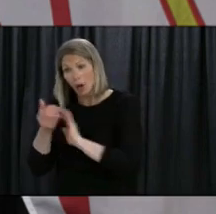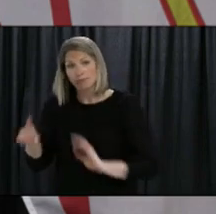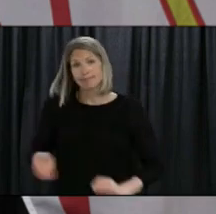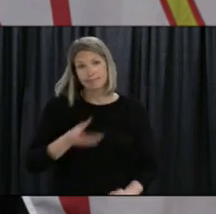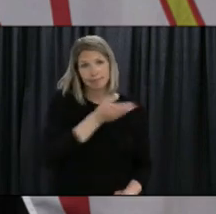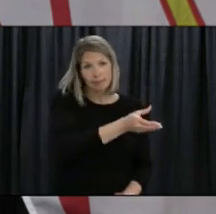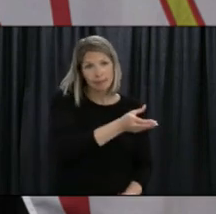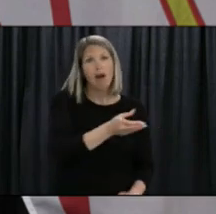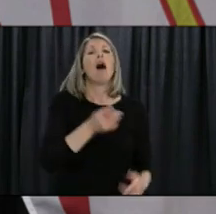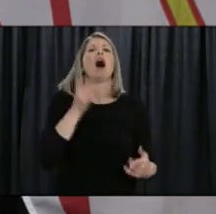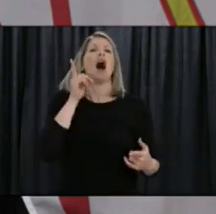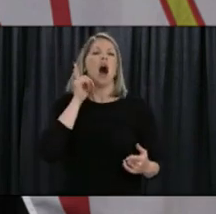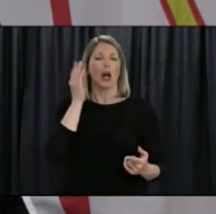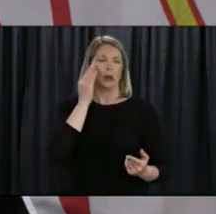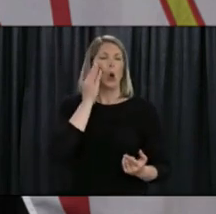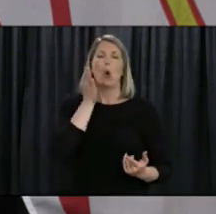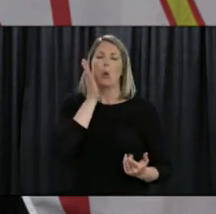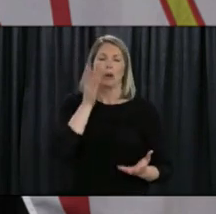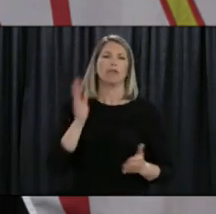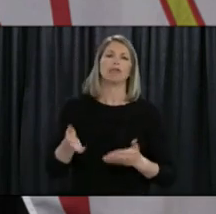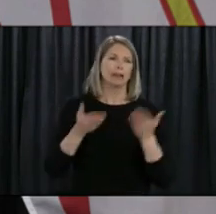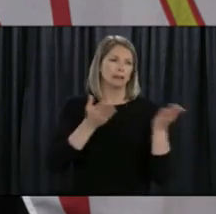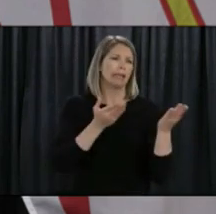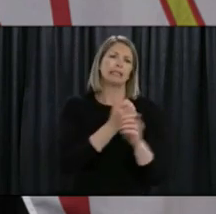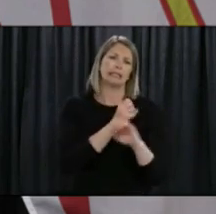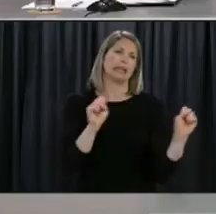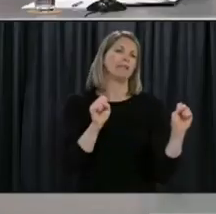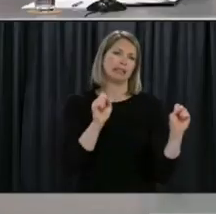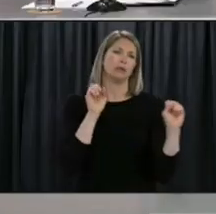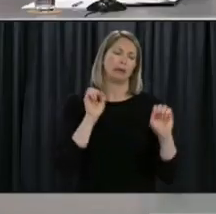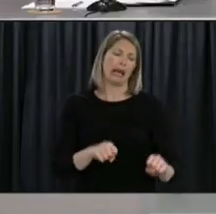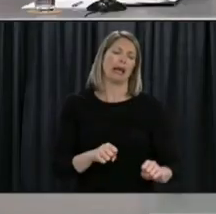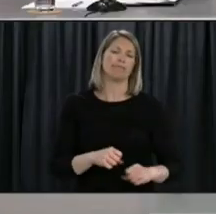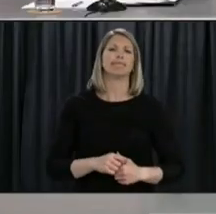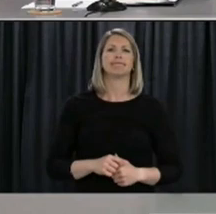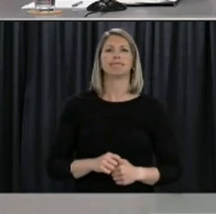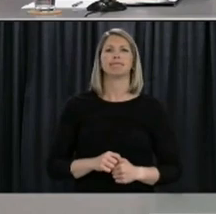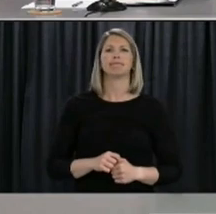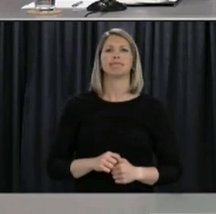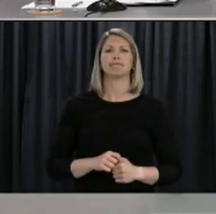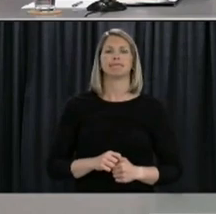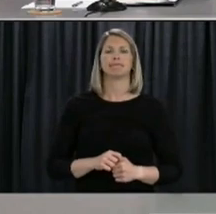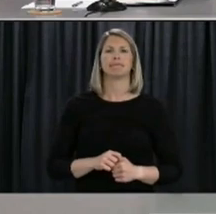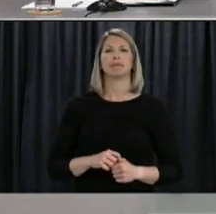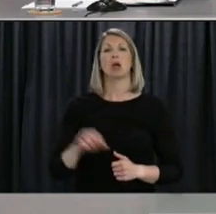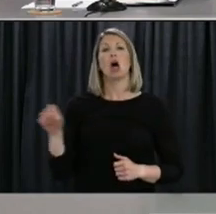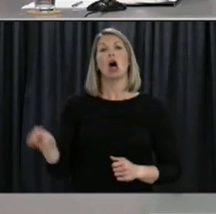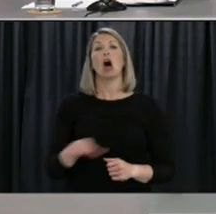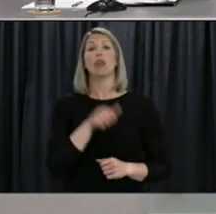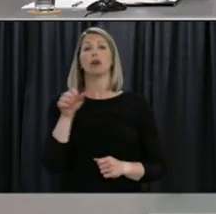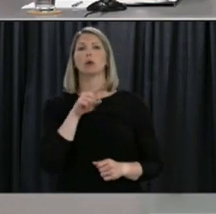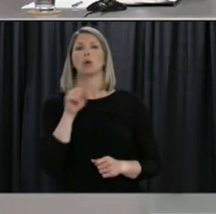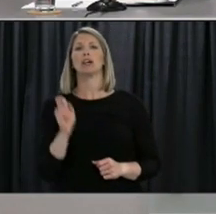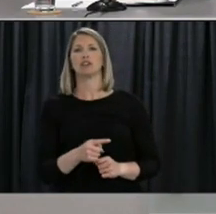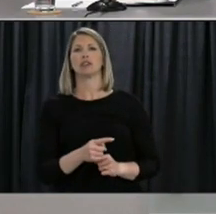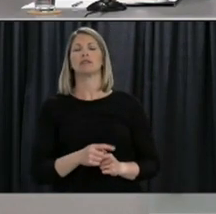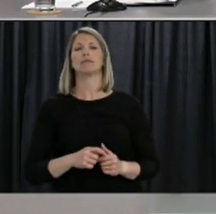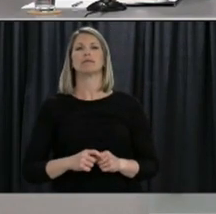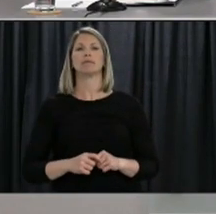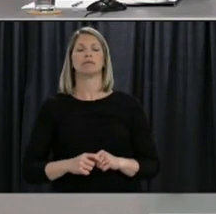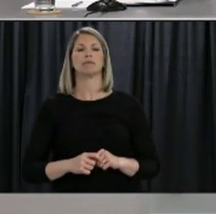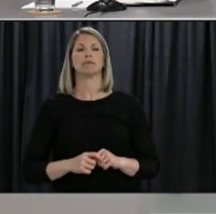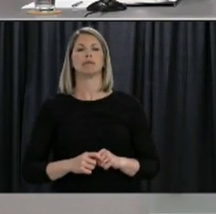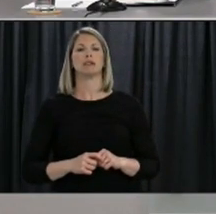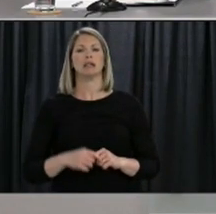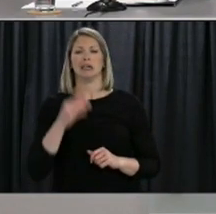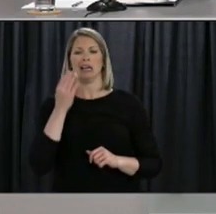this day and age we can find a way to do that thank you and this is another question for you Monday I'd asked about the timeline